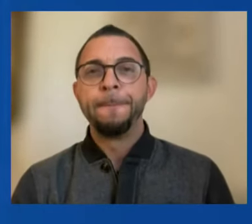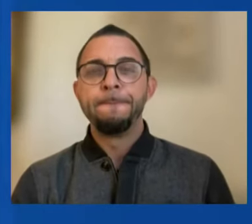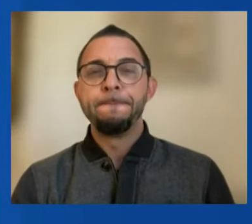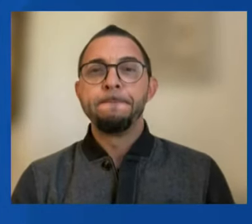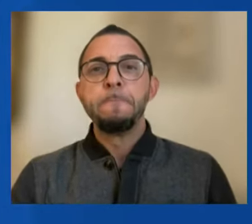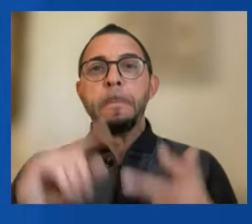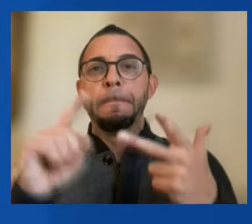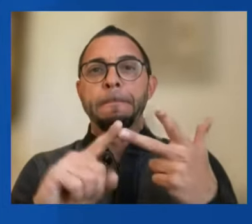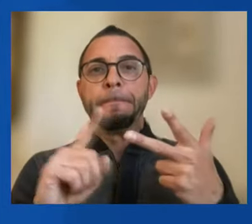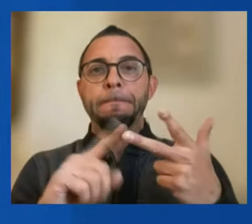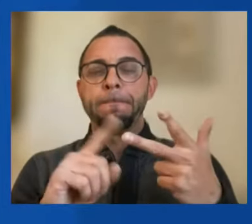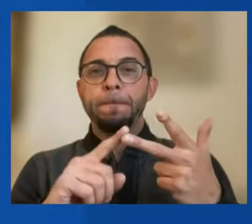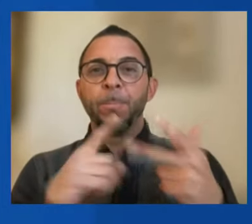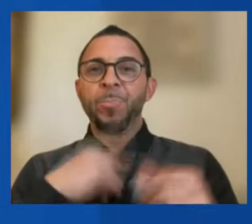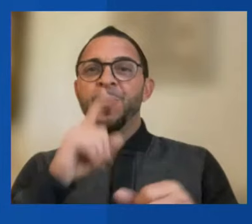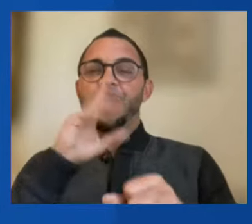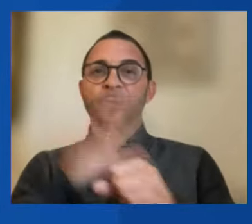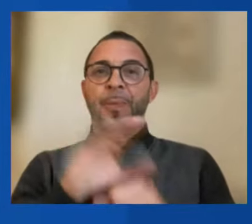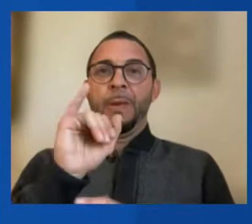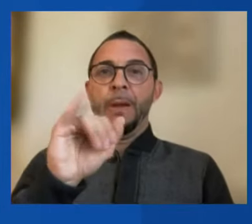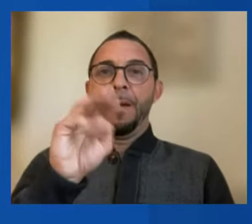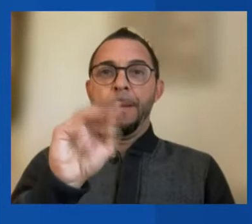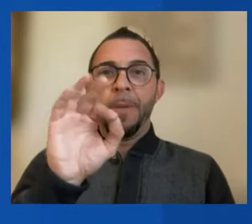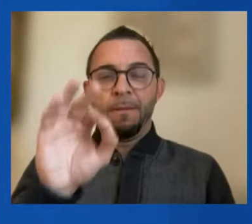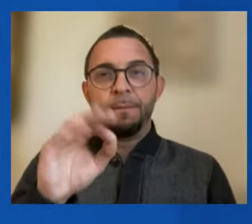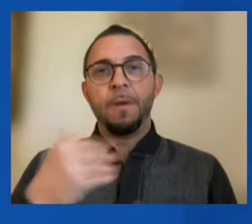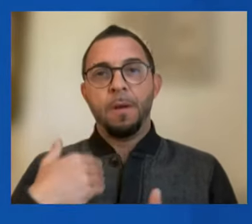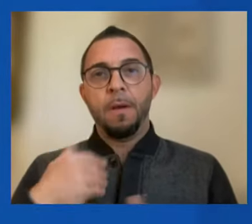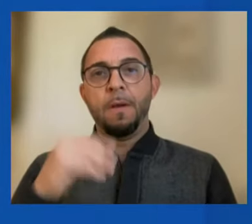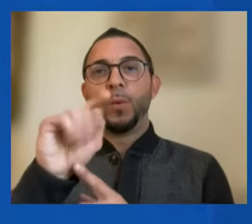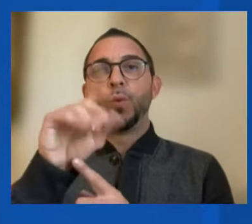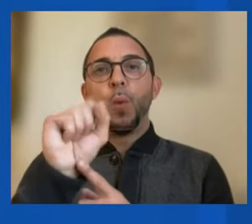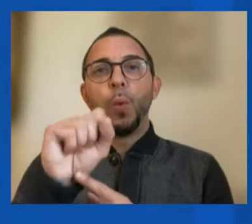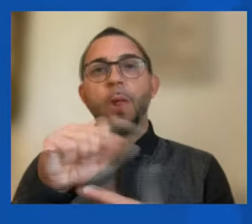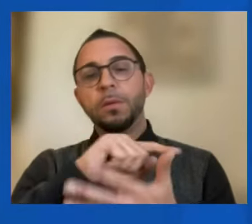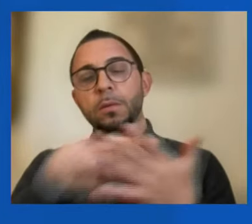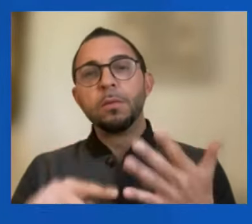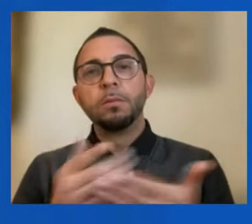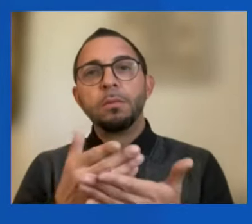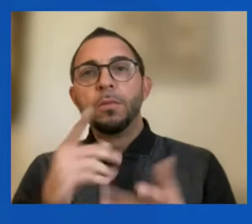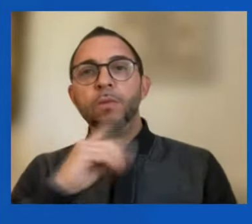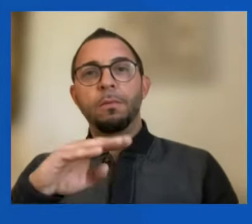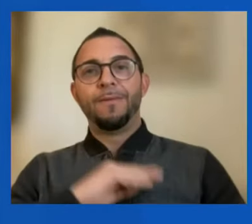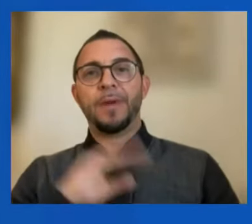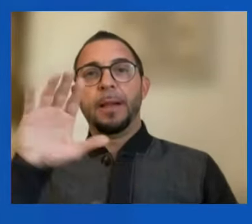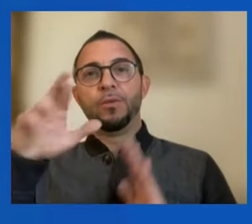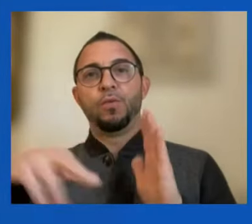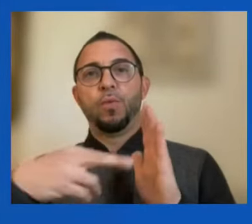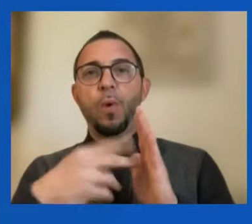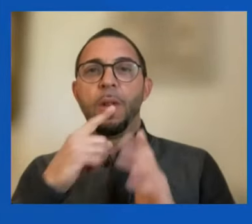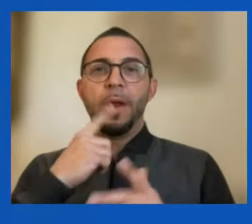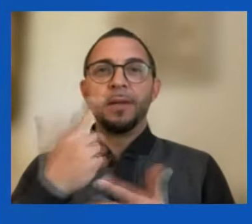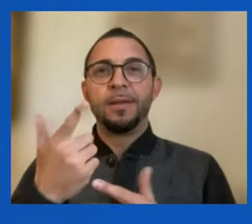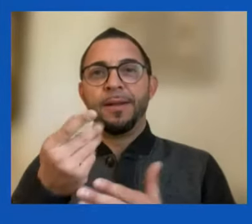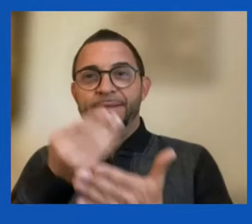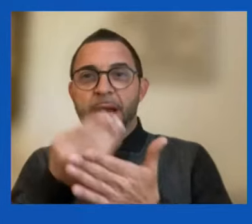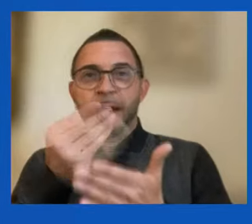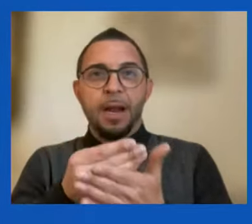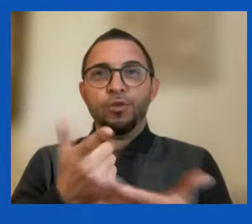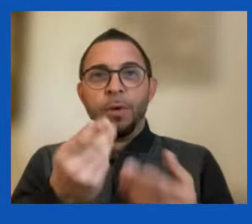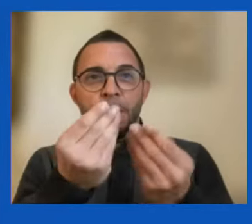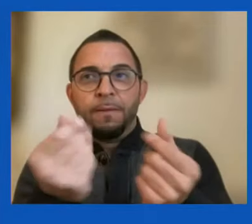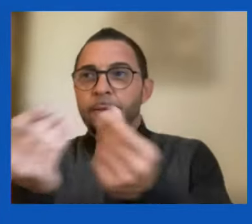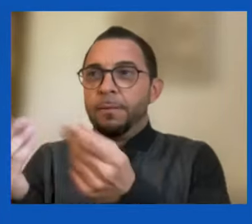the IMF has the tools to fulfill its role of financial firefighter in the face of modern,